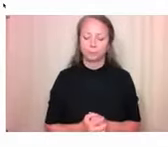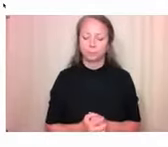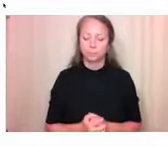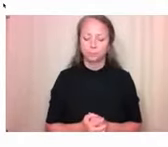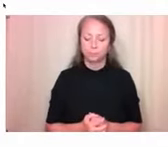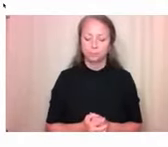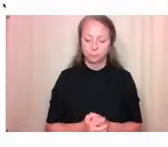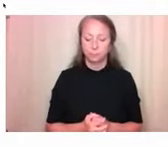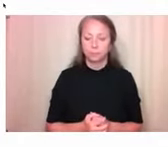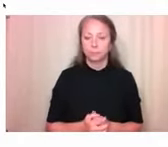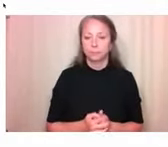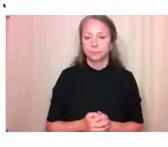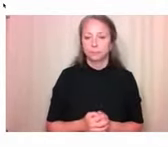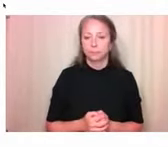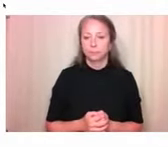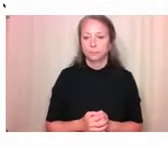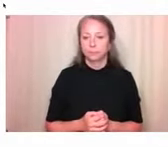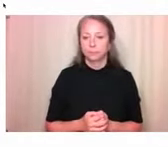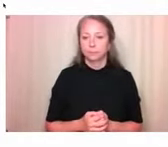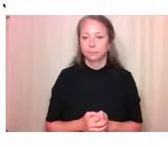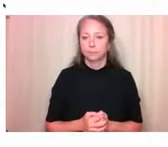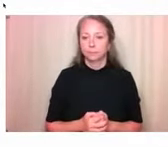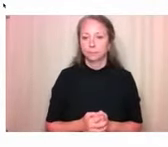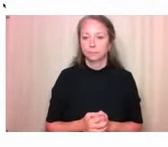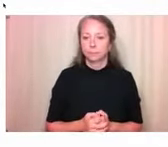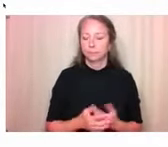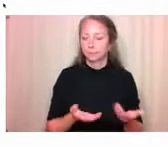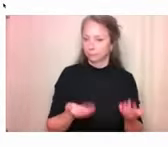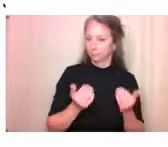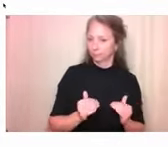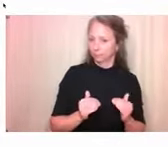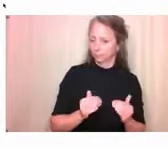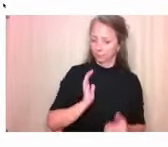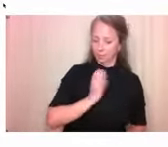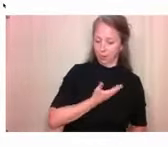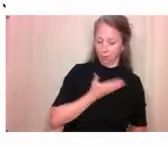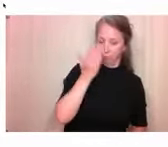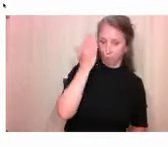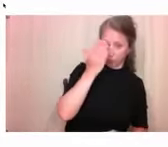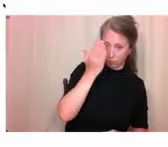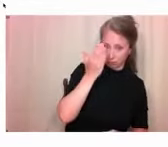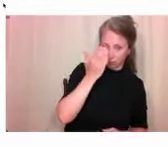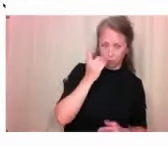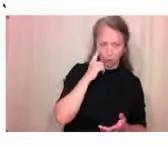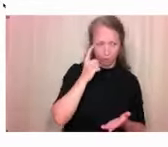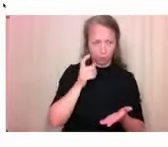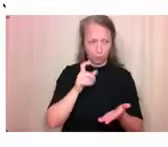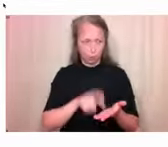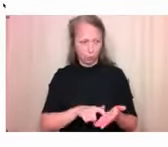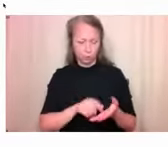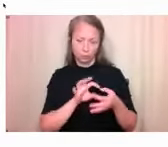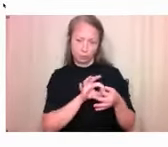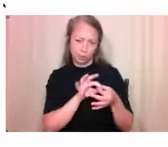our presentation with something I've heard in other presentations from this week through National